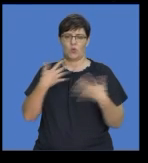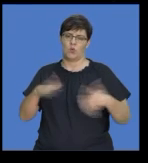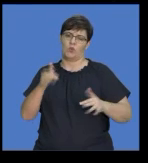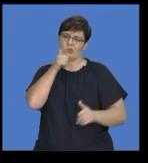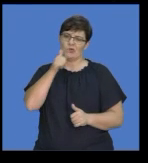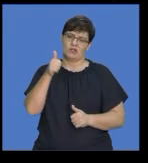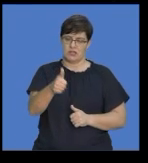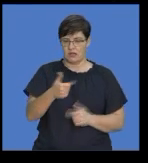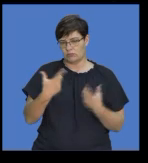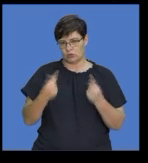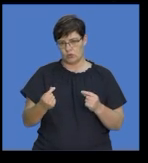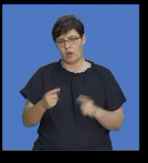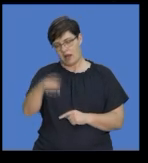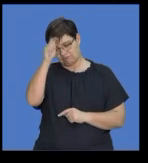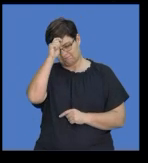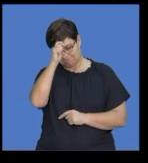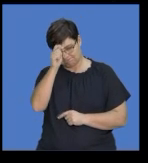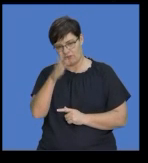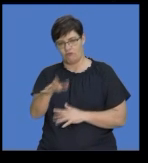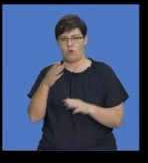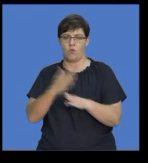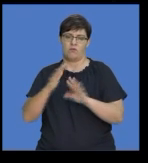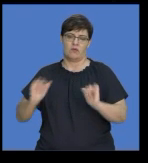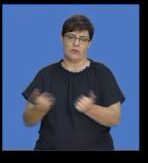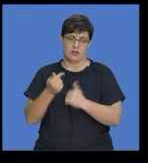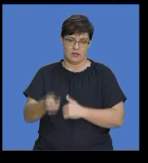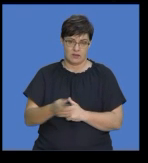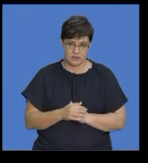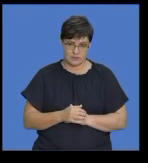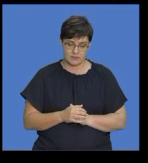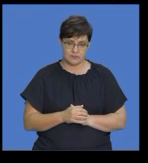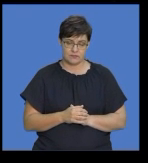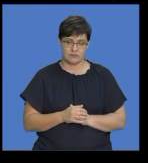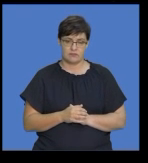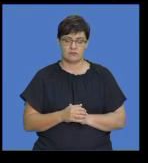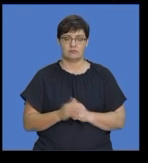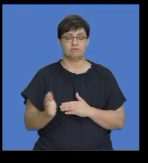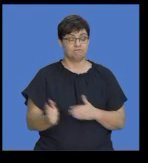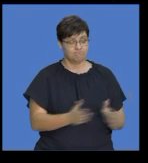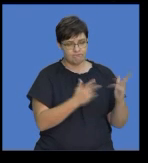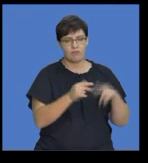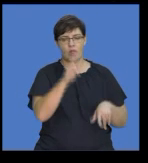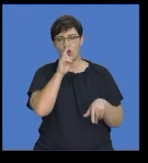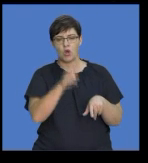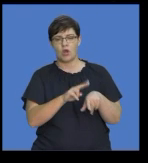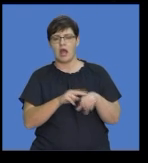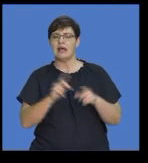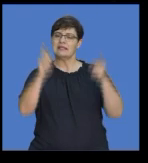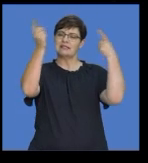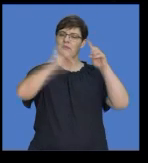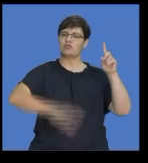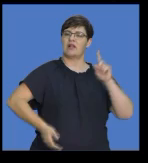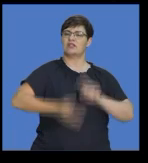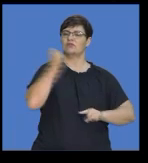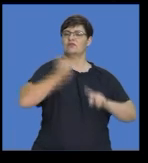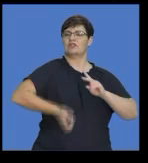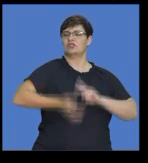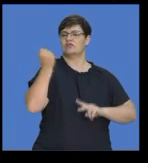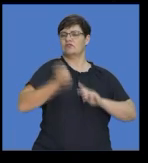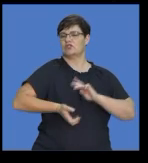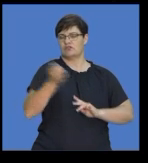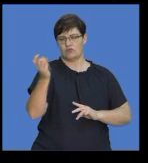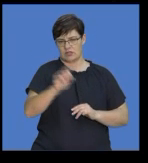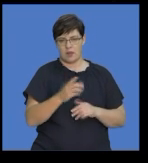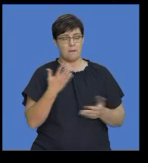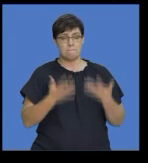he did and was obviously recognized for. Then, we can go on to look at any special achievements. Okay. So,